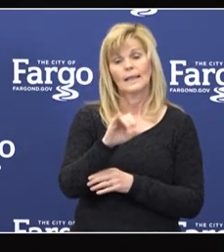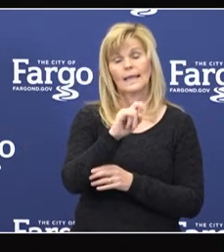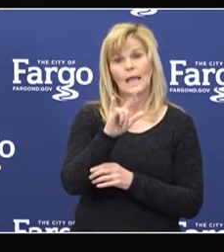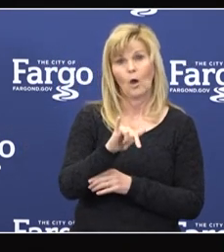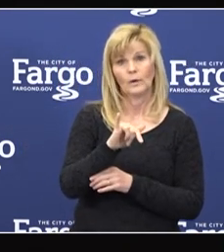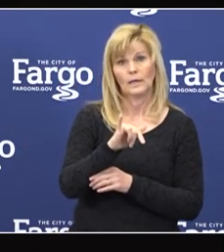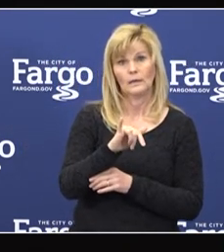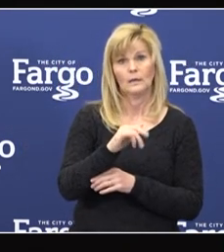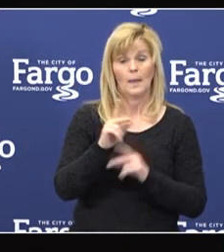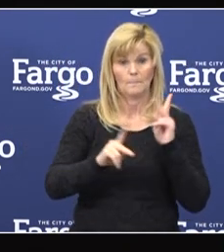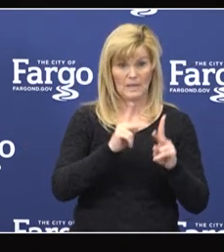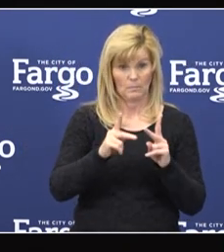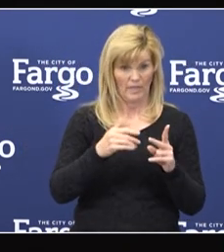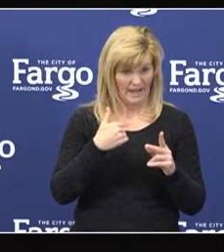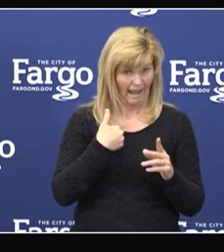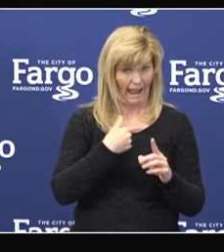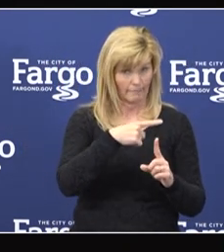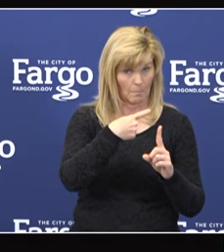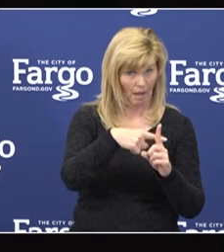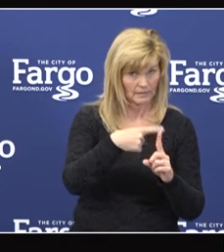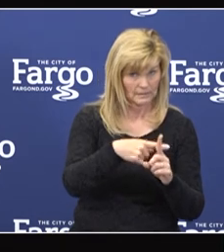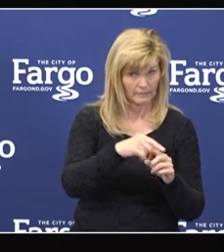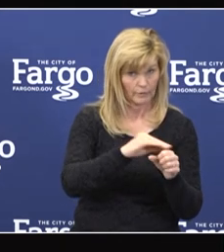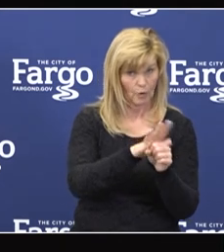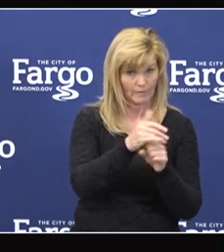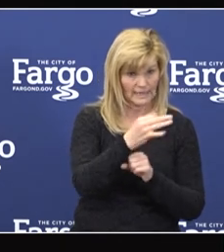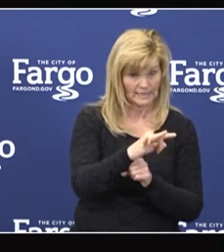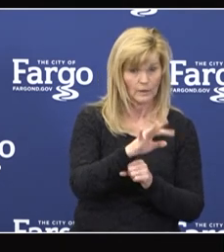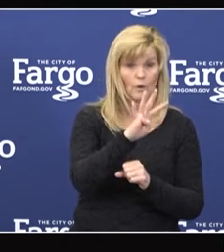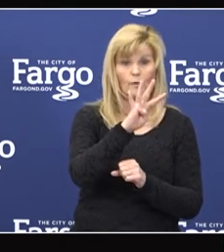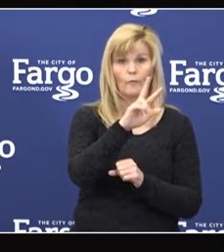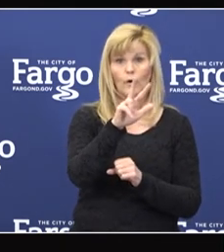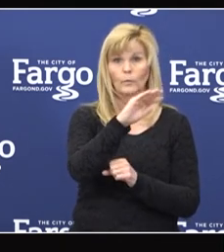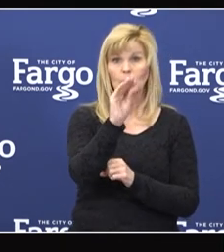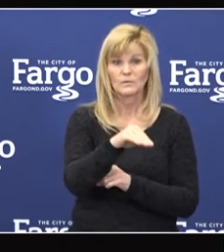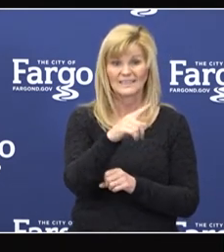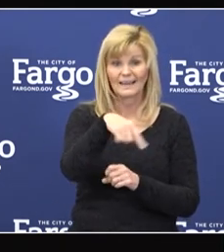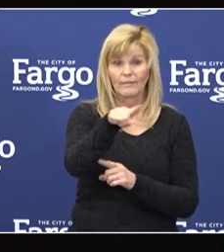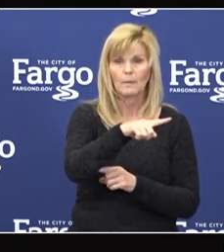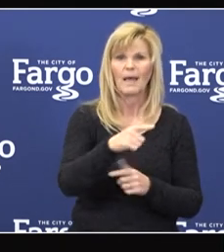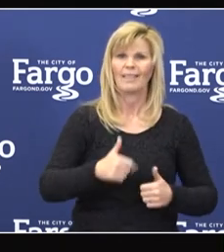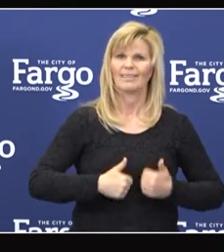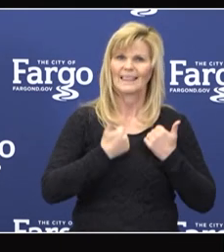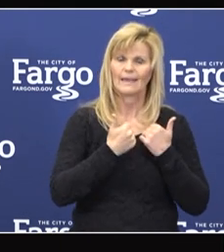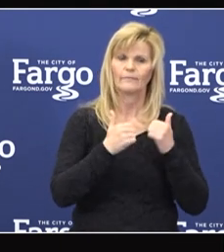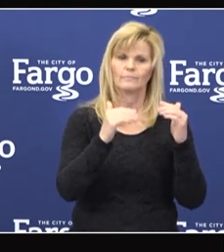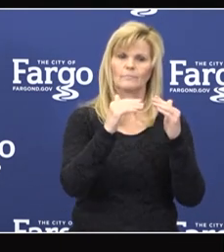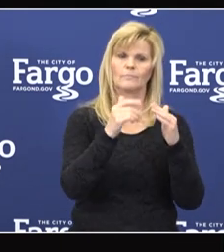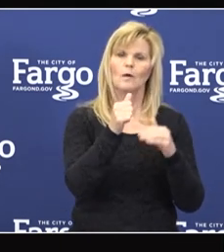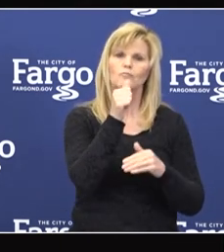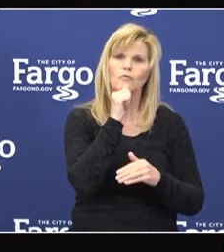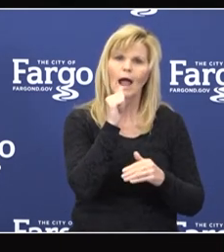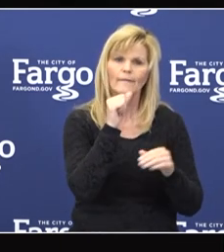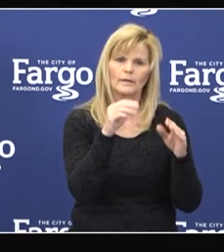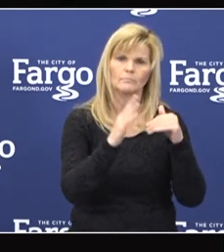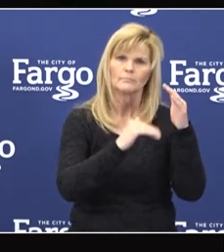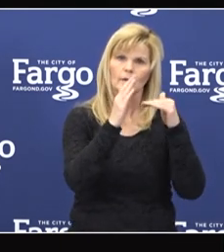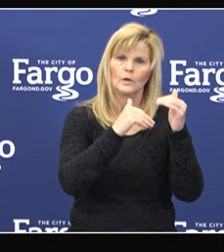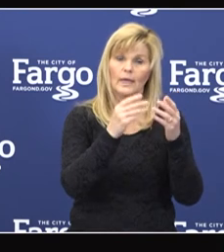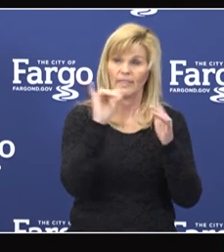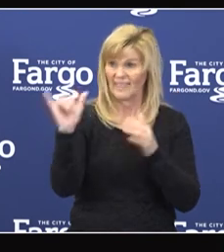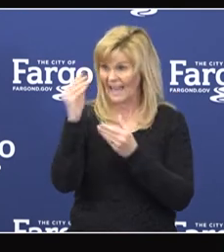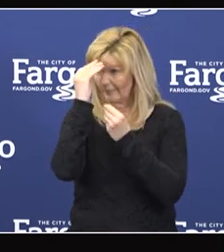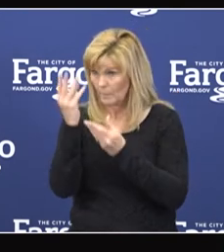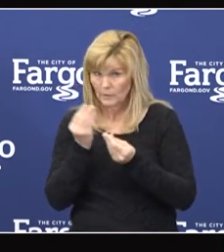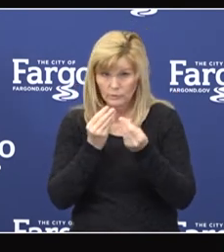who have tested positive 43% live in a private residence. We share this data to emphasize that people of